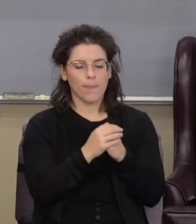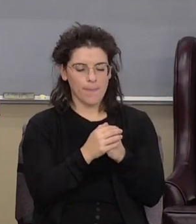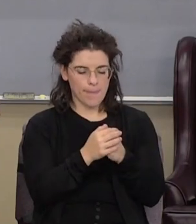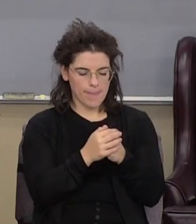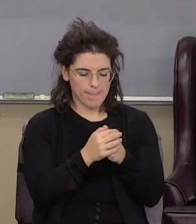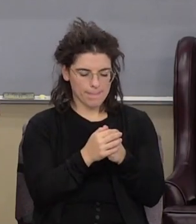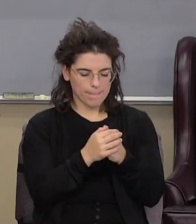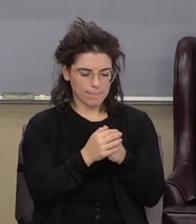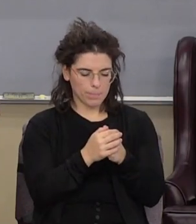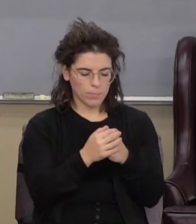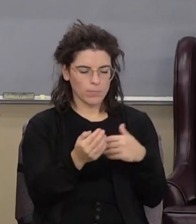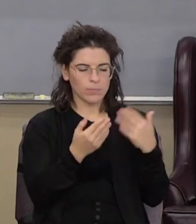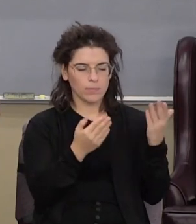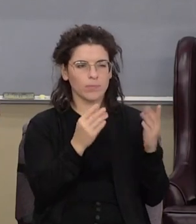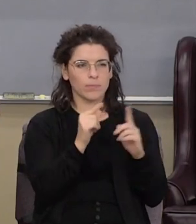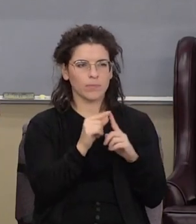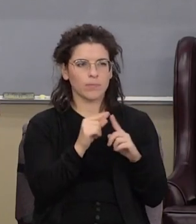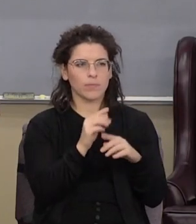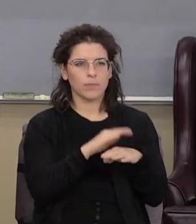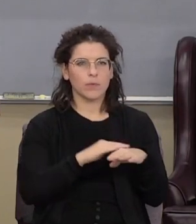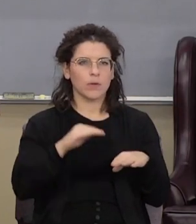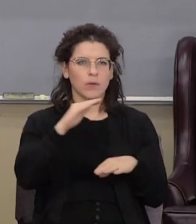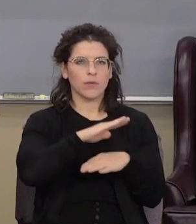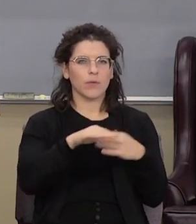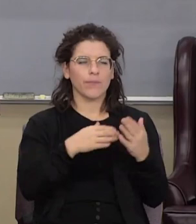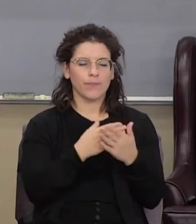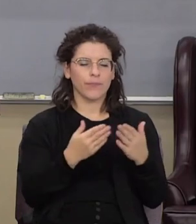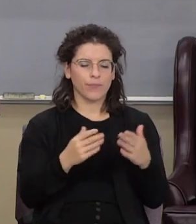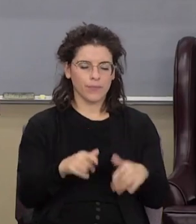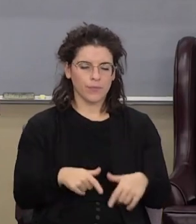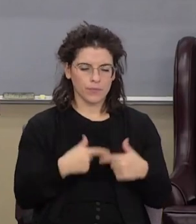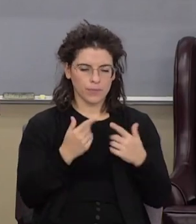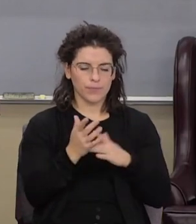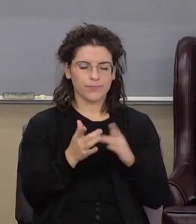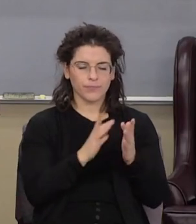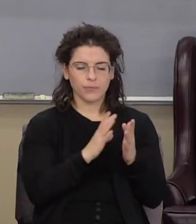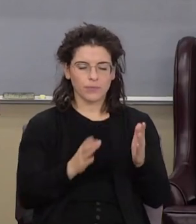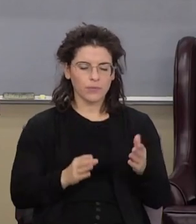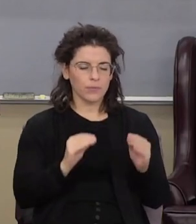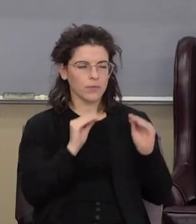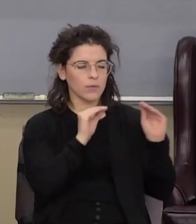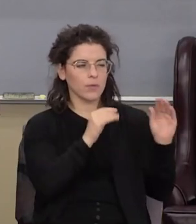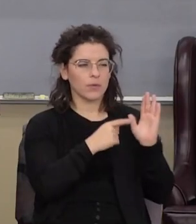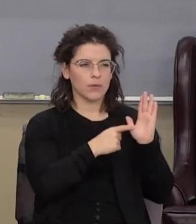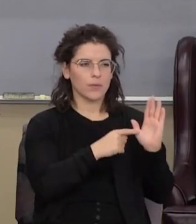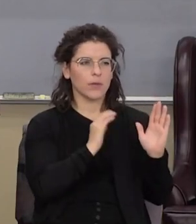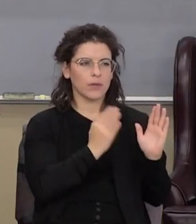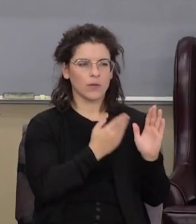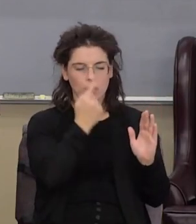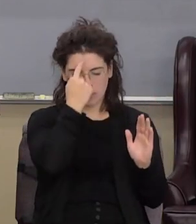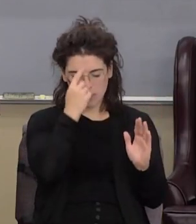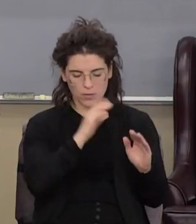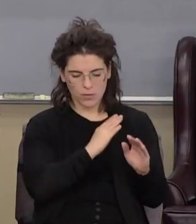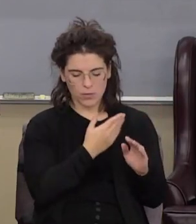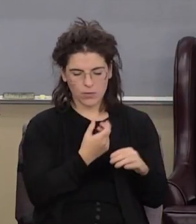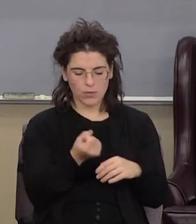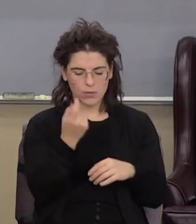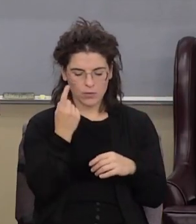that you magnify your word above all things so that the life of jesus christ might be put on display in our thinking our understanding